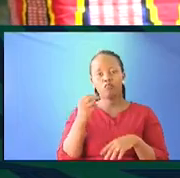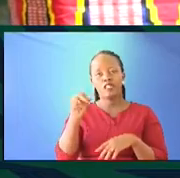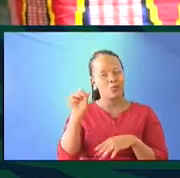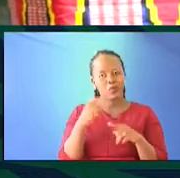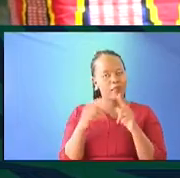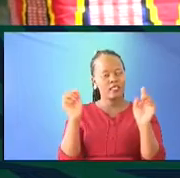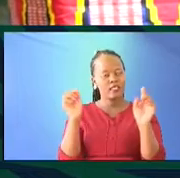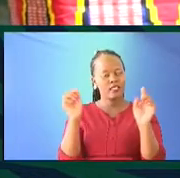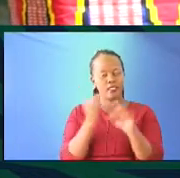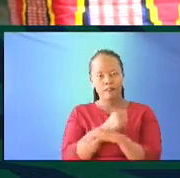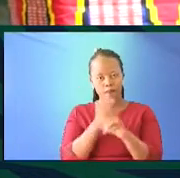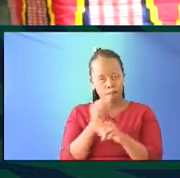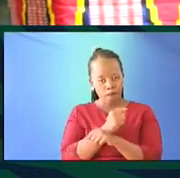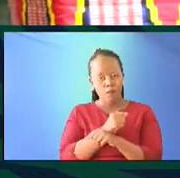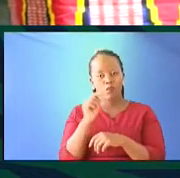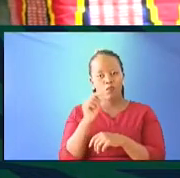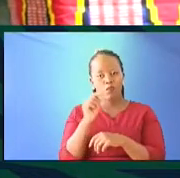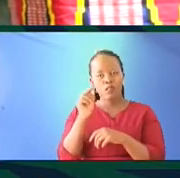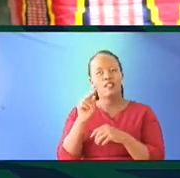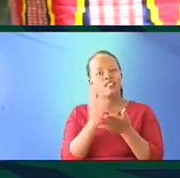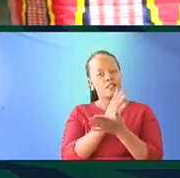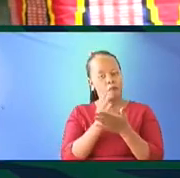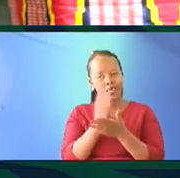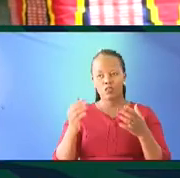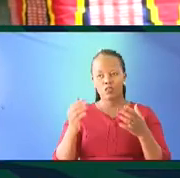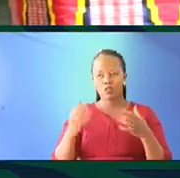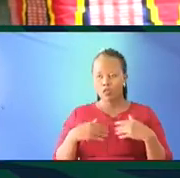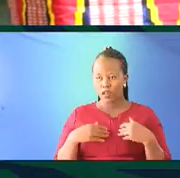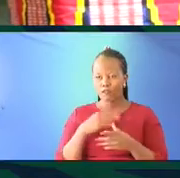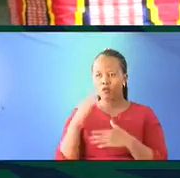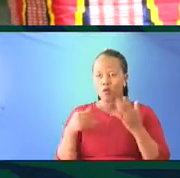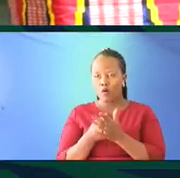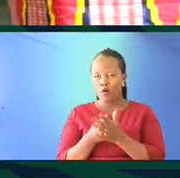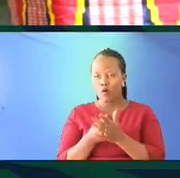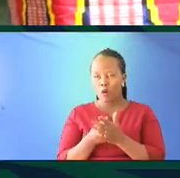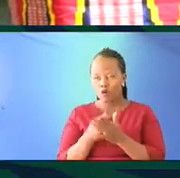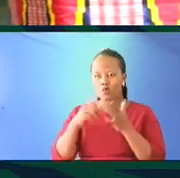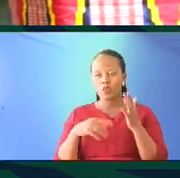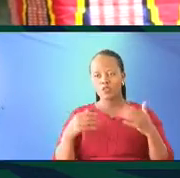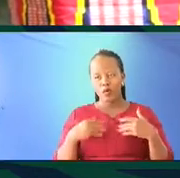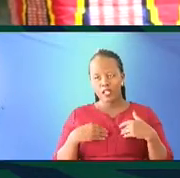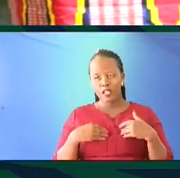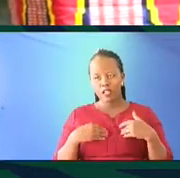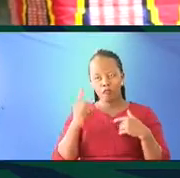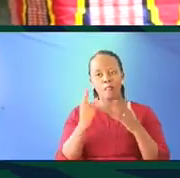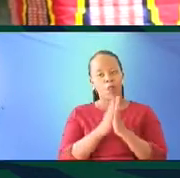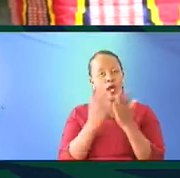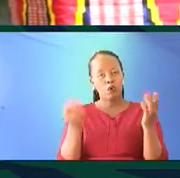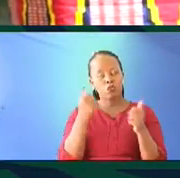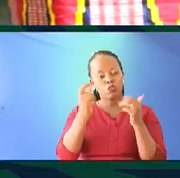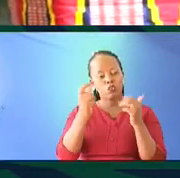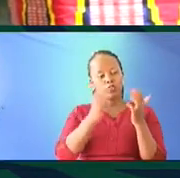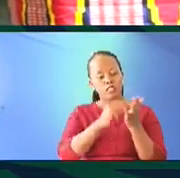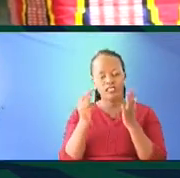but he couldn't at the time. So, that is part of decolonization. That all the books, I have not seen the one book that was cited here,